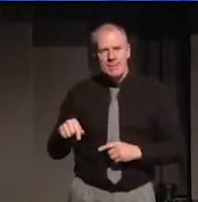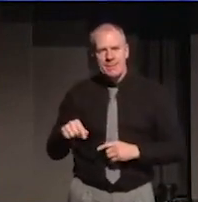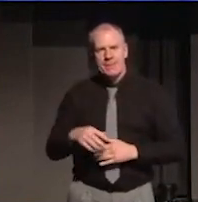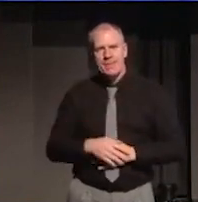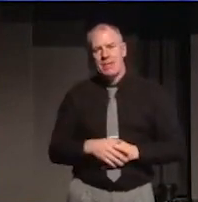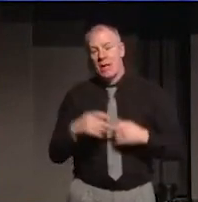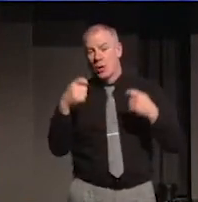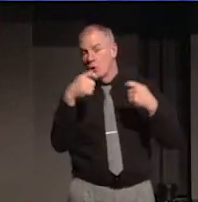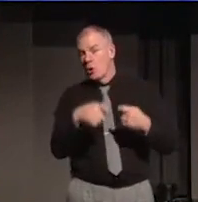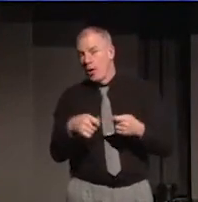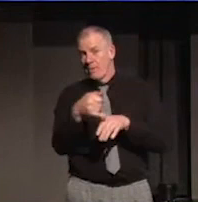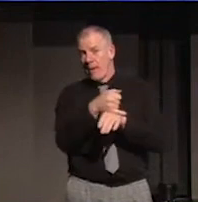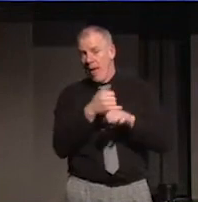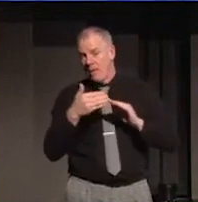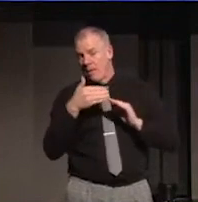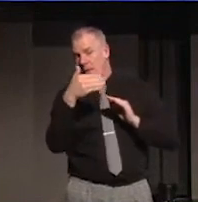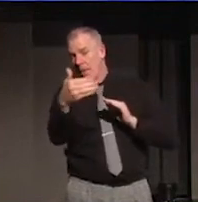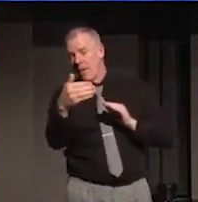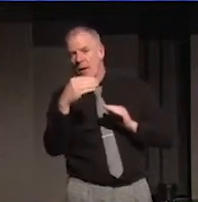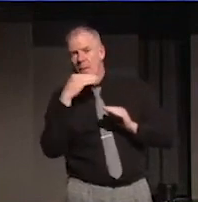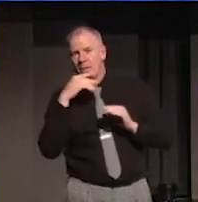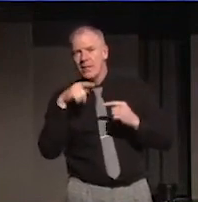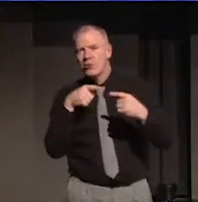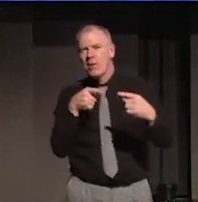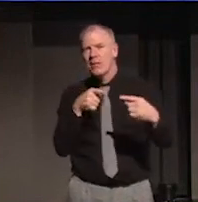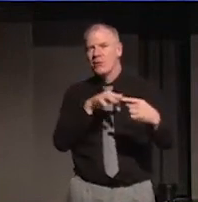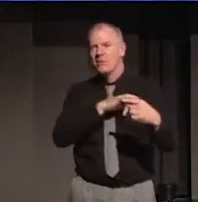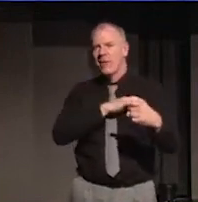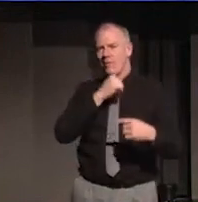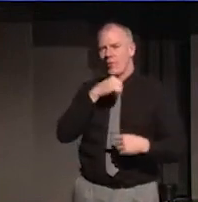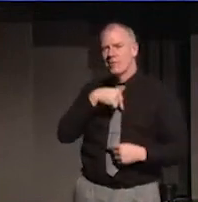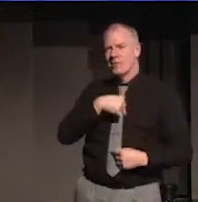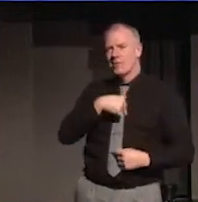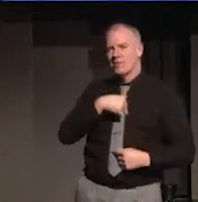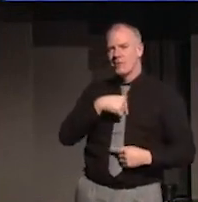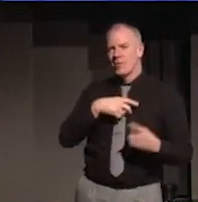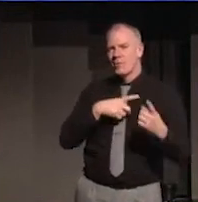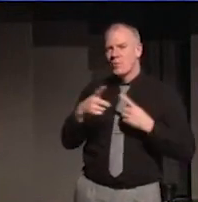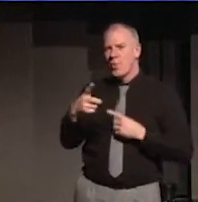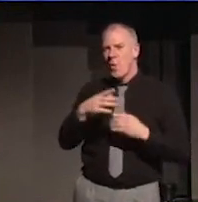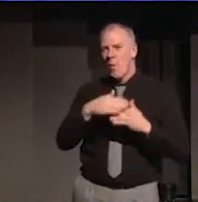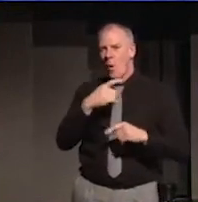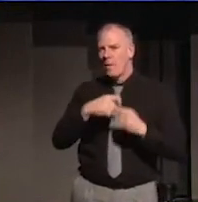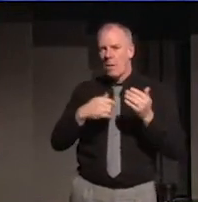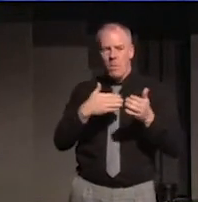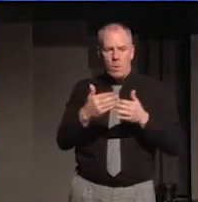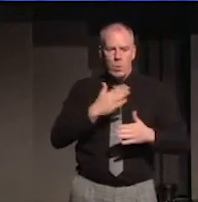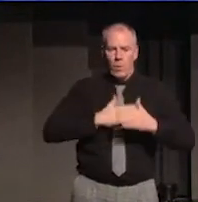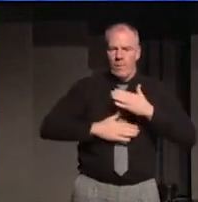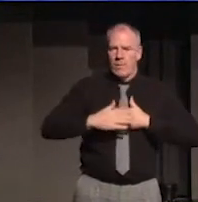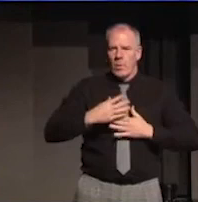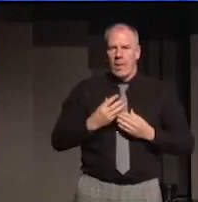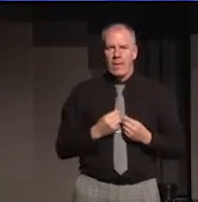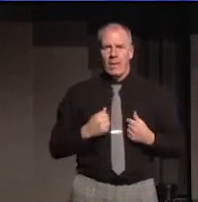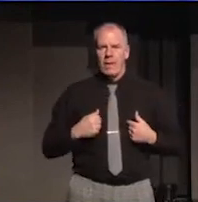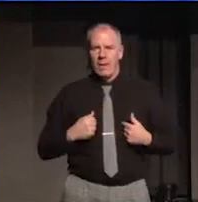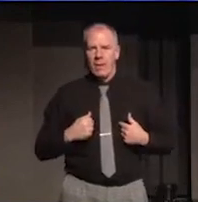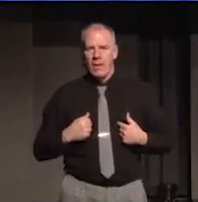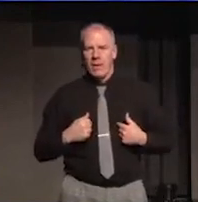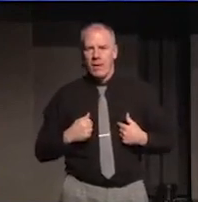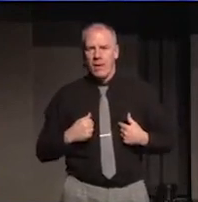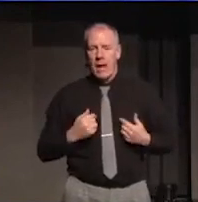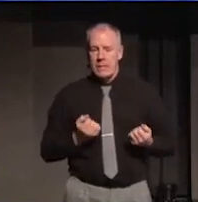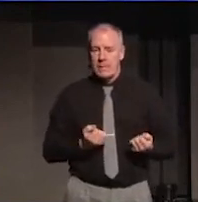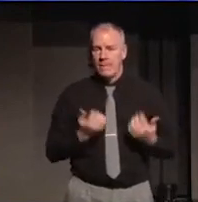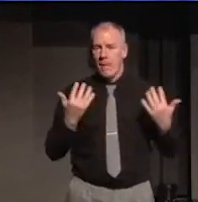A shared island means challenging ourselves to go beyond our own comfort zones and what we're prepared